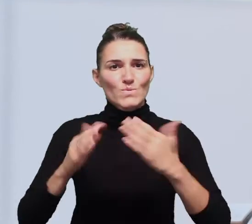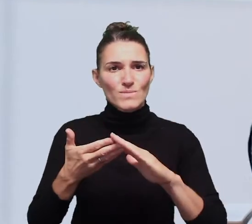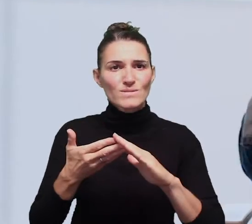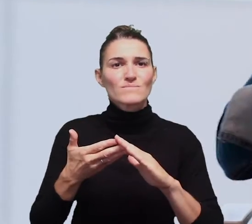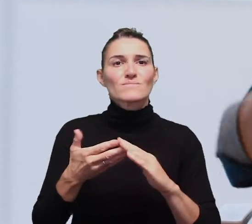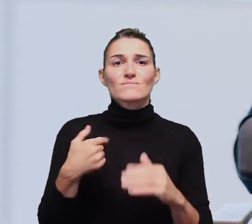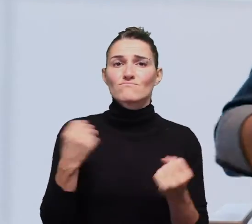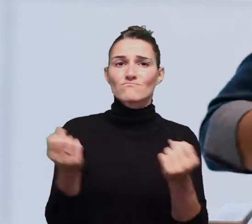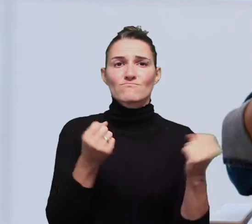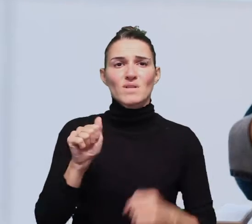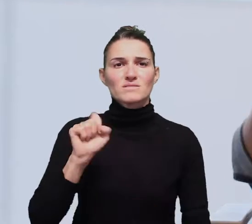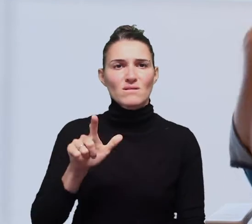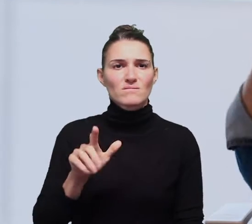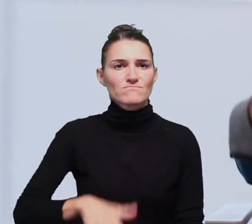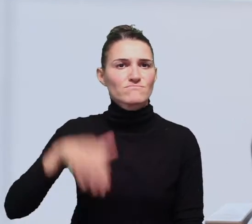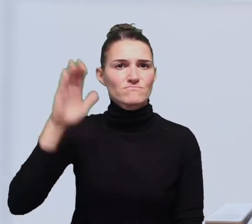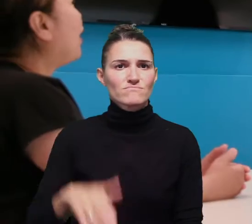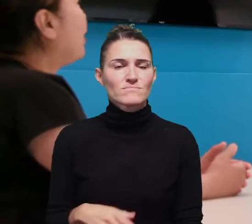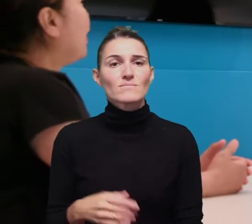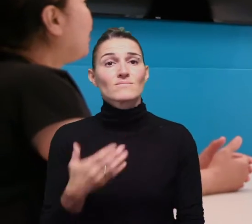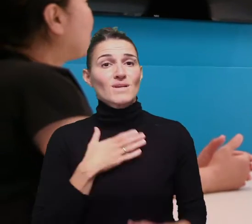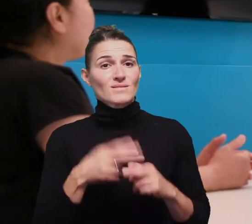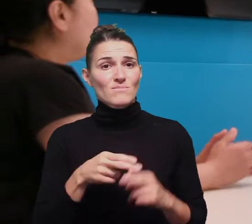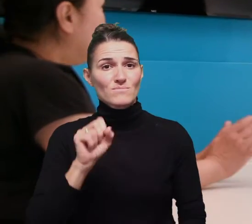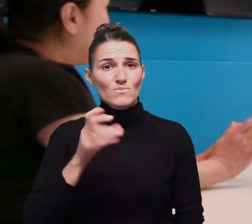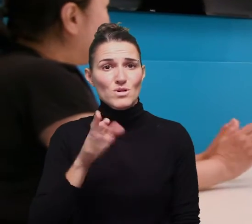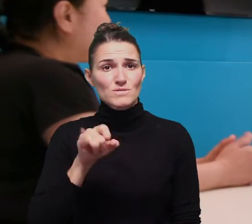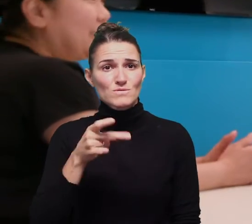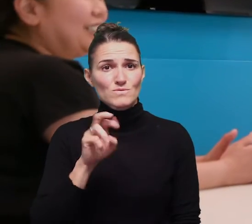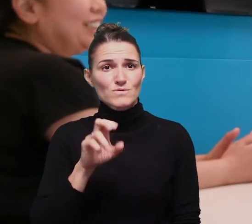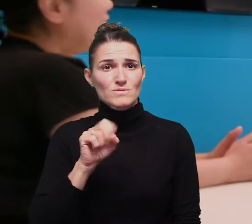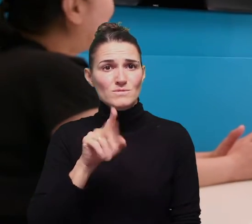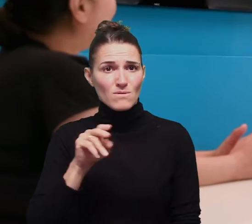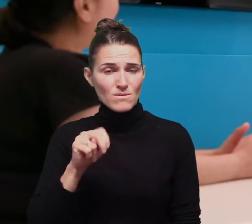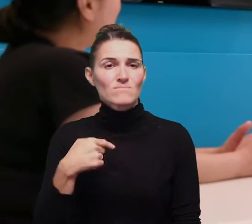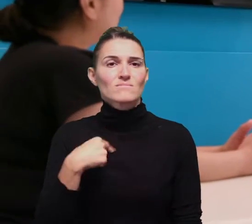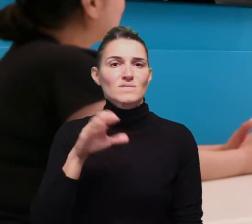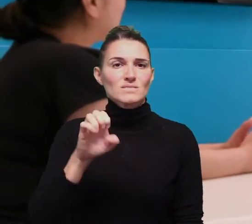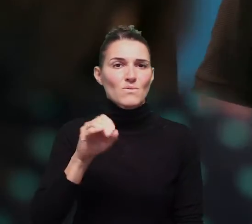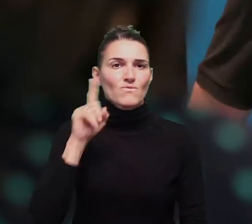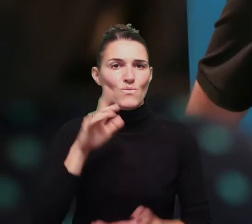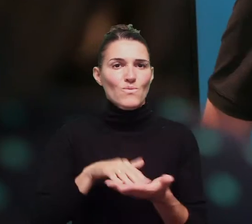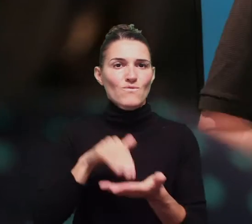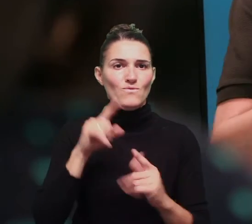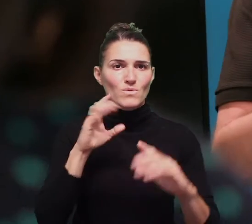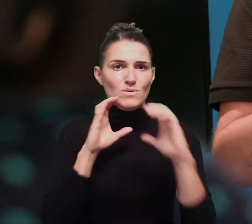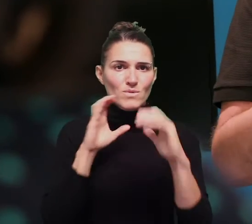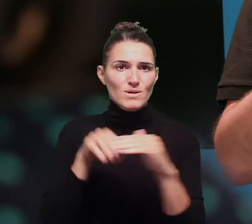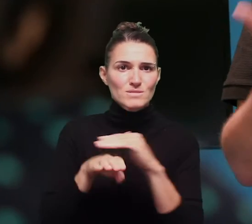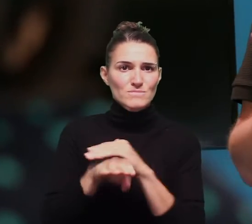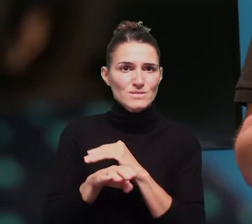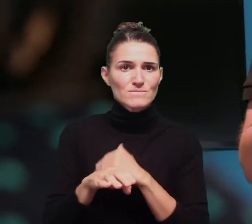in the deaf community. I've used ASL all of my life. My name is Christopher Sutton. I'm the Chief Executive Officer here at Wavefront Centre for